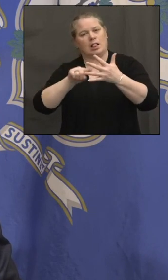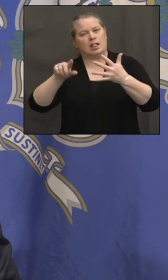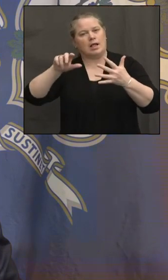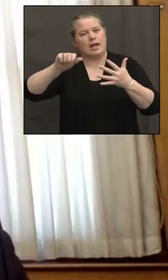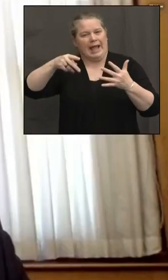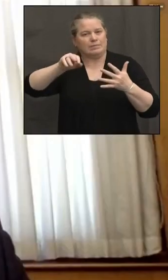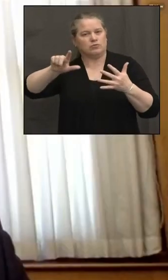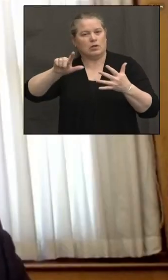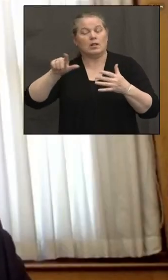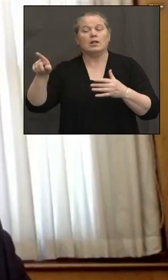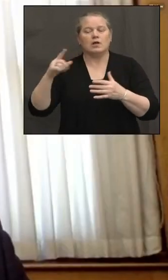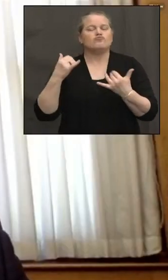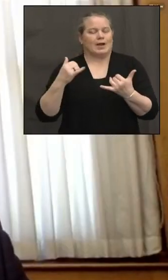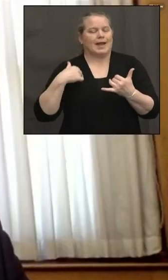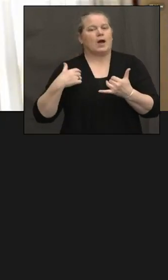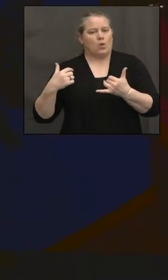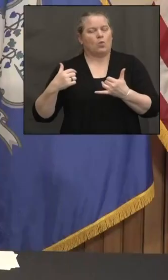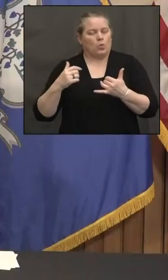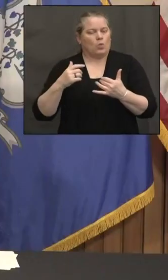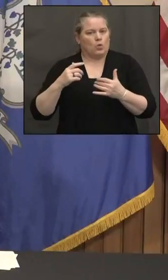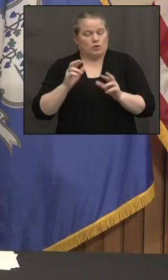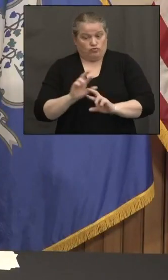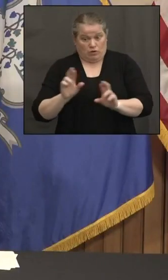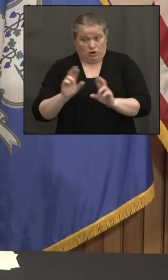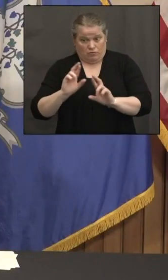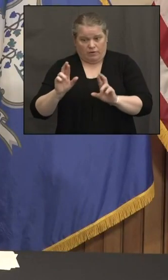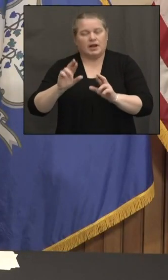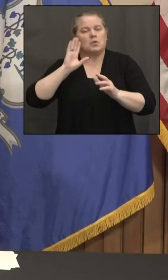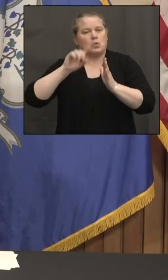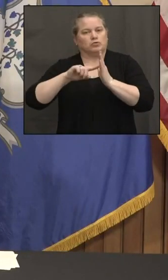deployed, uh, through the month of April. Okay. Thanks very much.